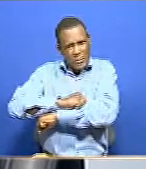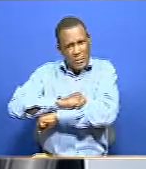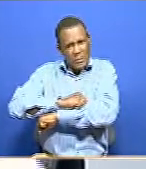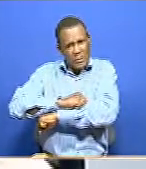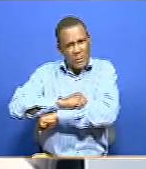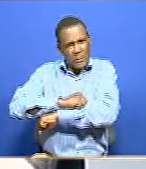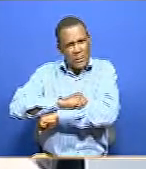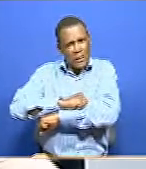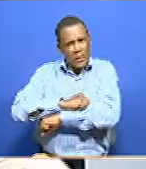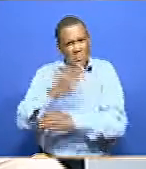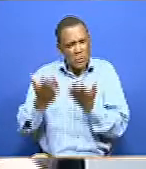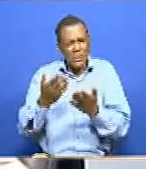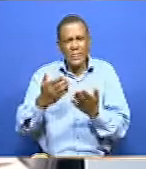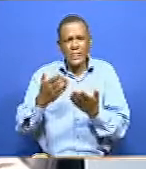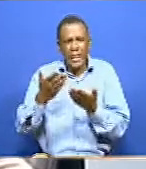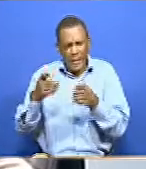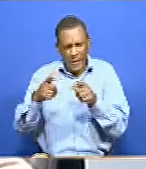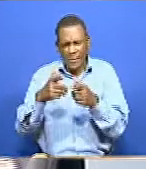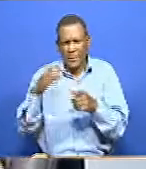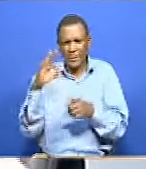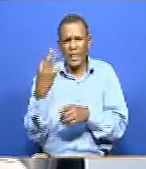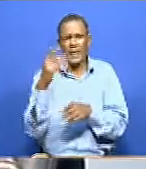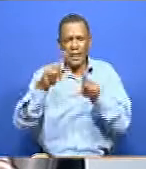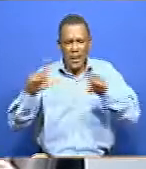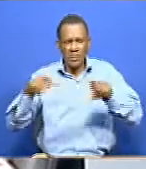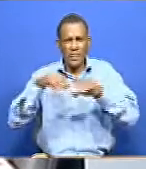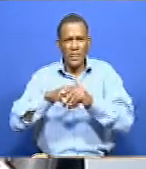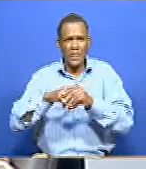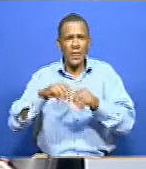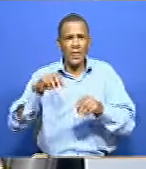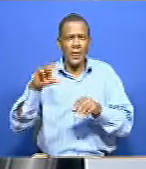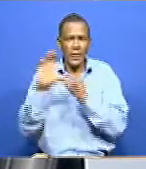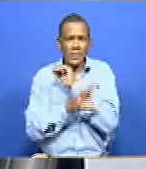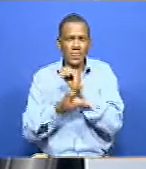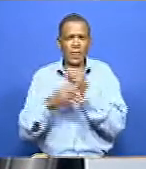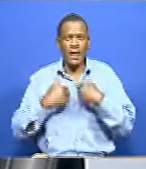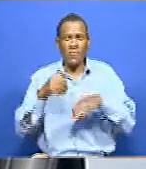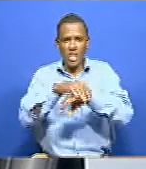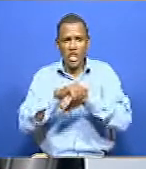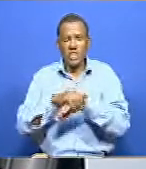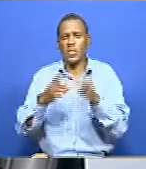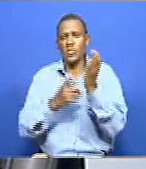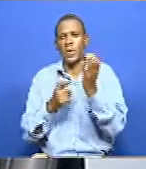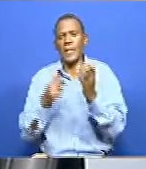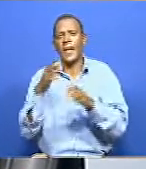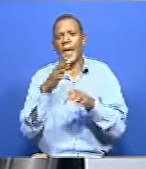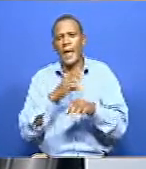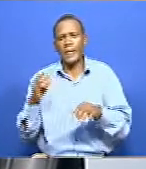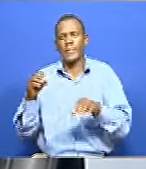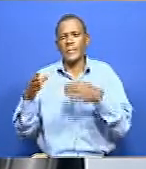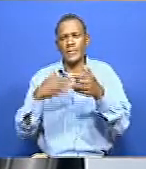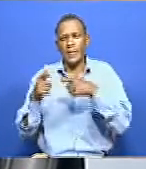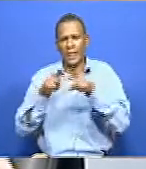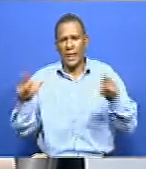is within the constitution. It's our third language as a country. We have English, Swahili, and sign language. So can we think of now having sign